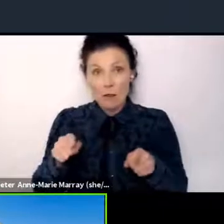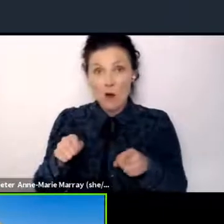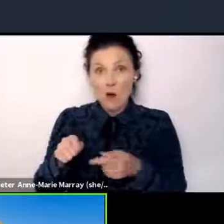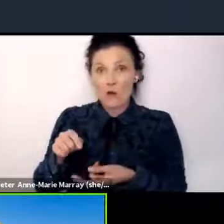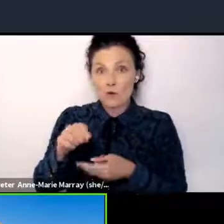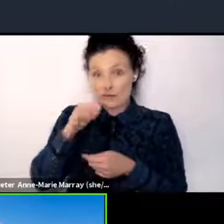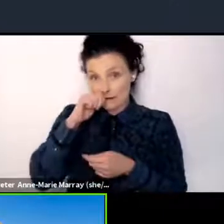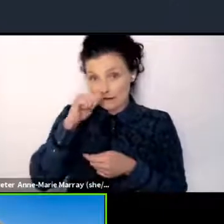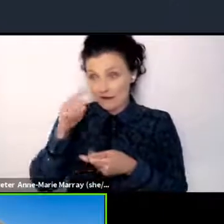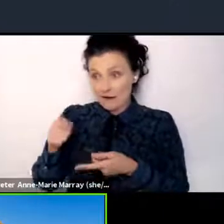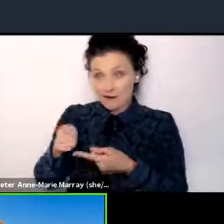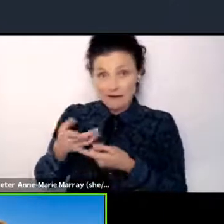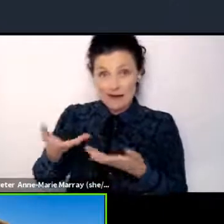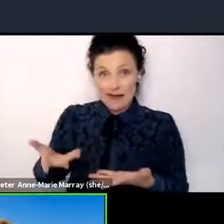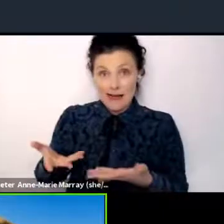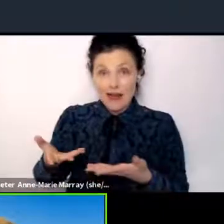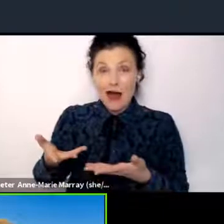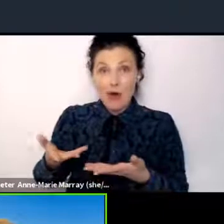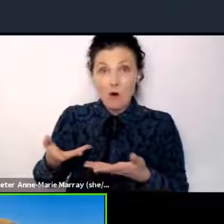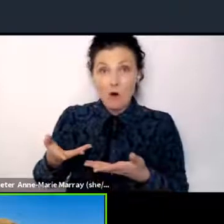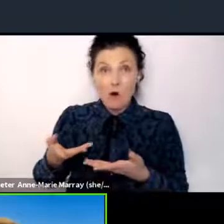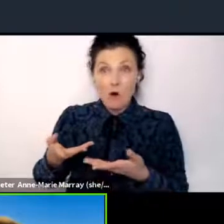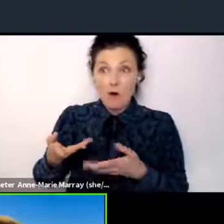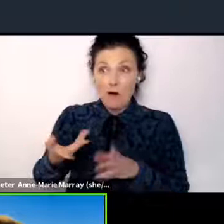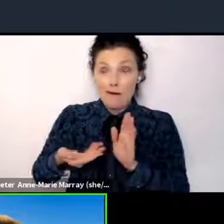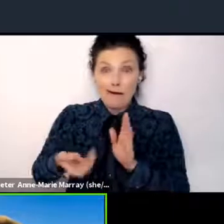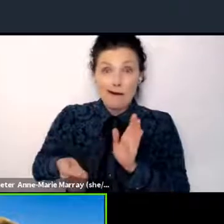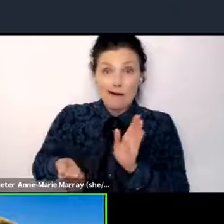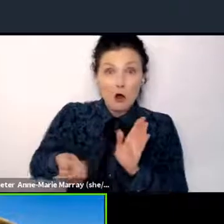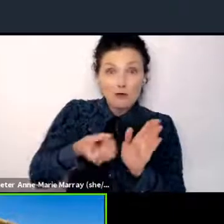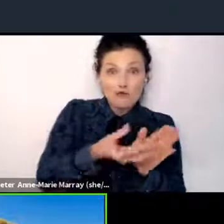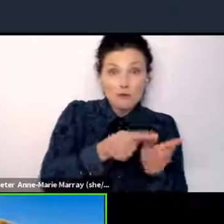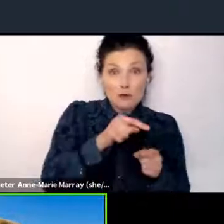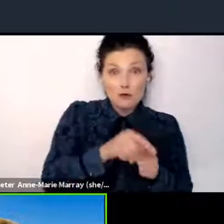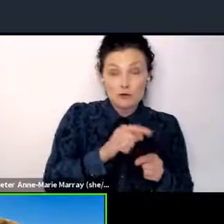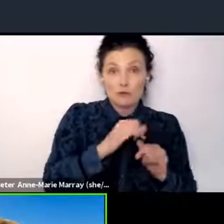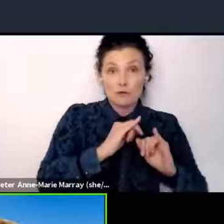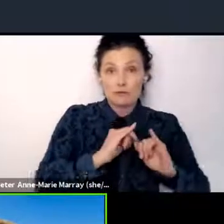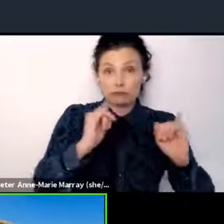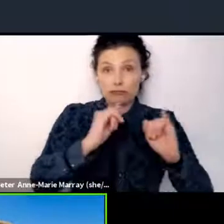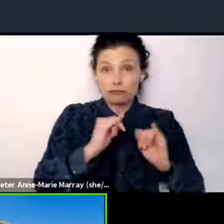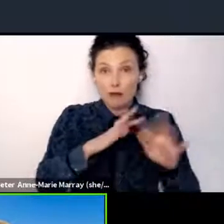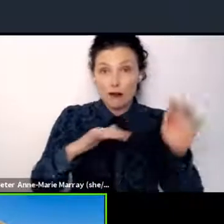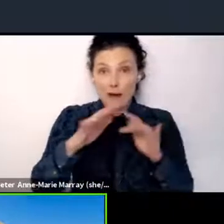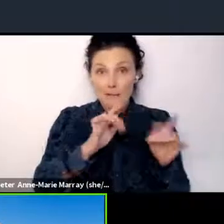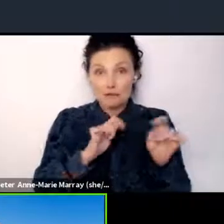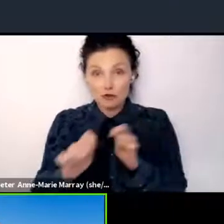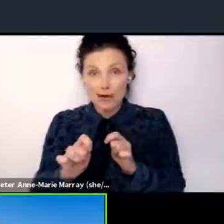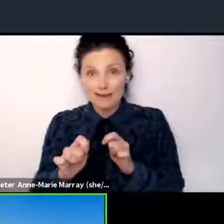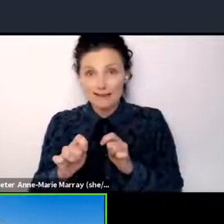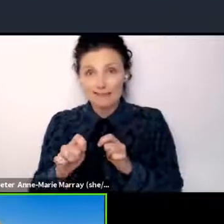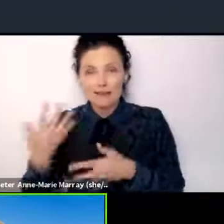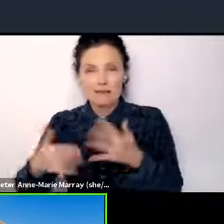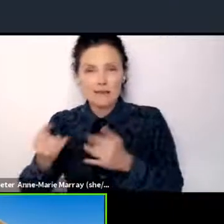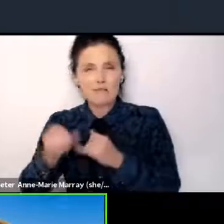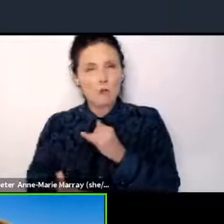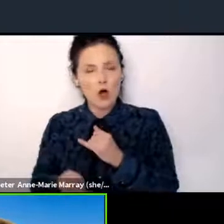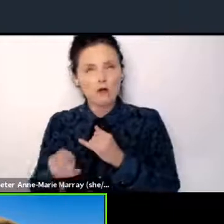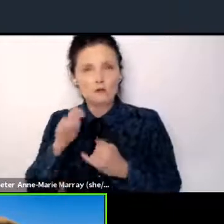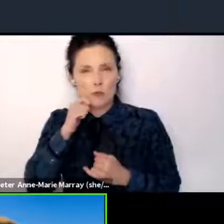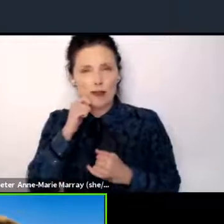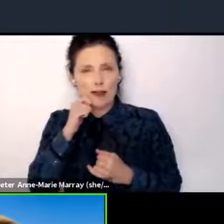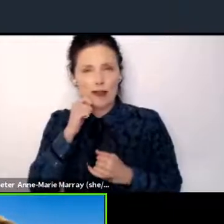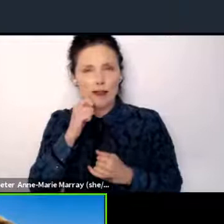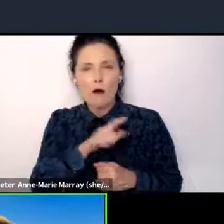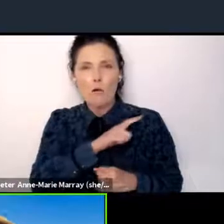crisis that are set to suffer most from the impacts. This is true of global South countries that are going to be subject to worse droughts, extreme